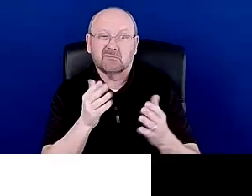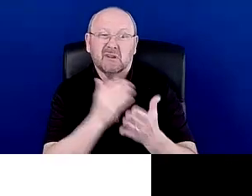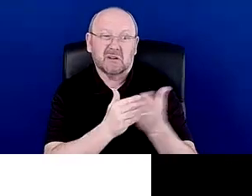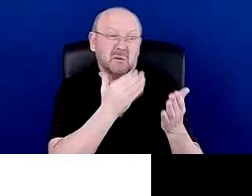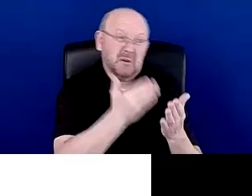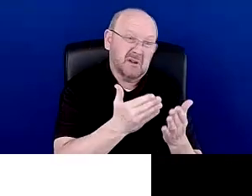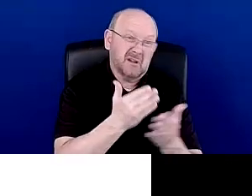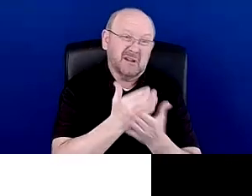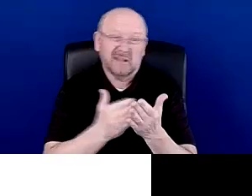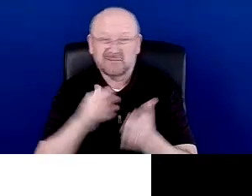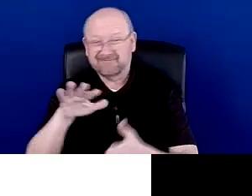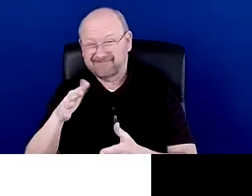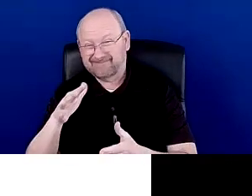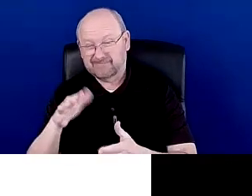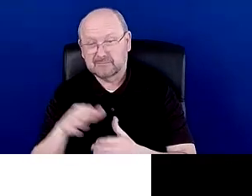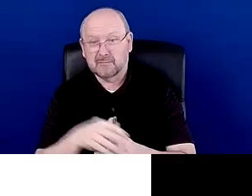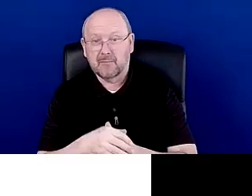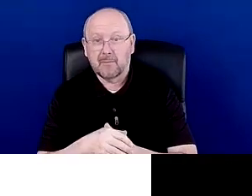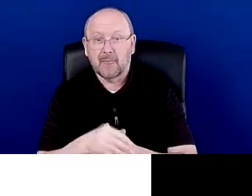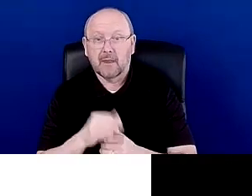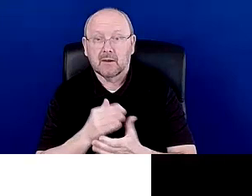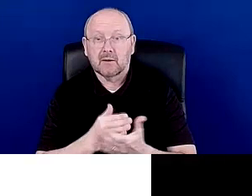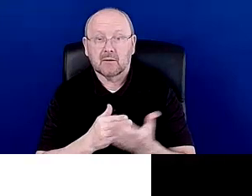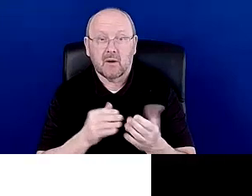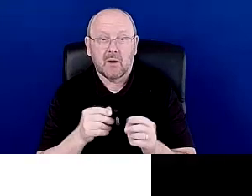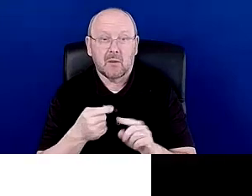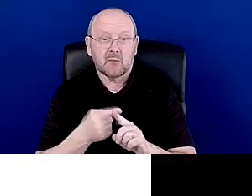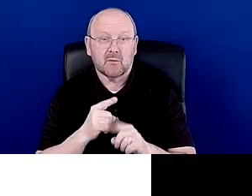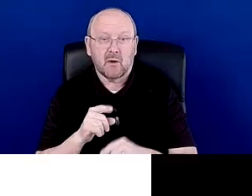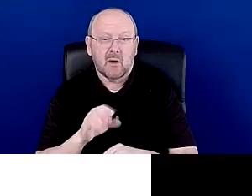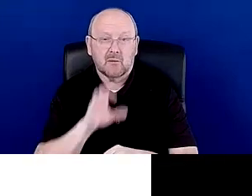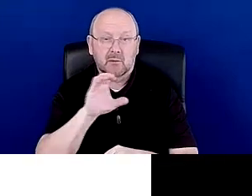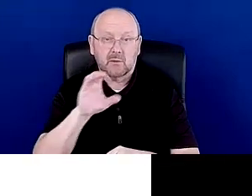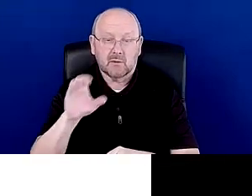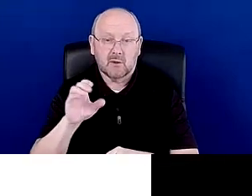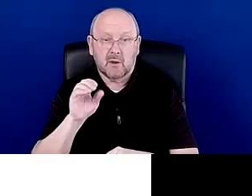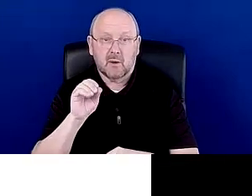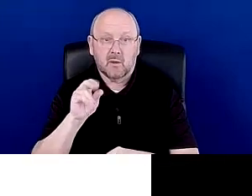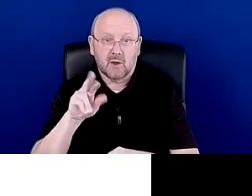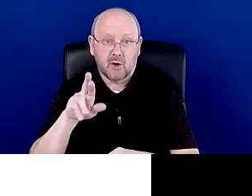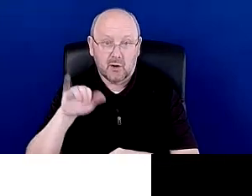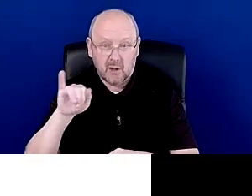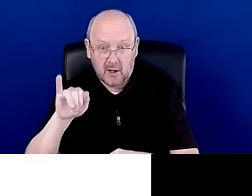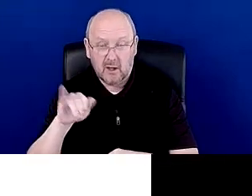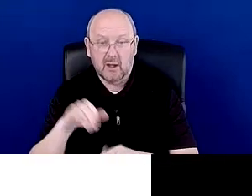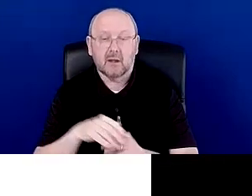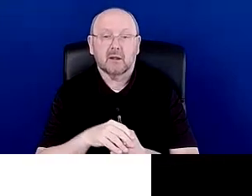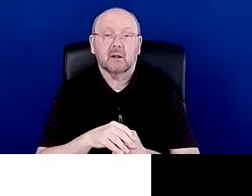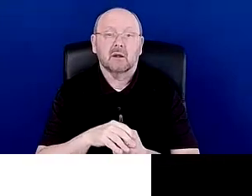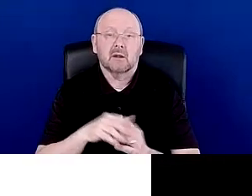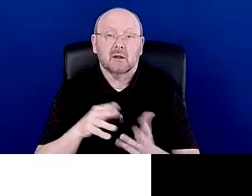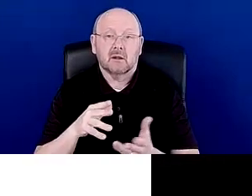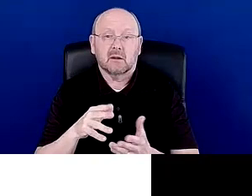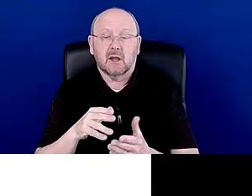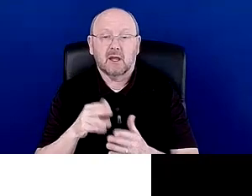on there. Some from the ASCCC OERI that pair with, um, a lot of the OER that they've shared on there